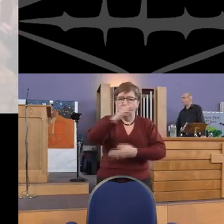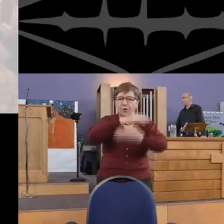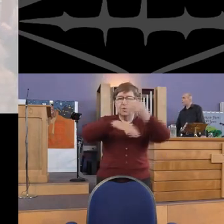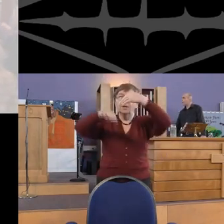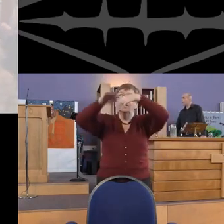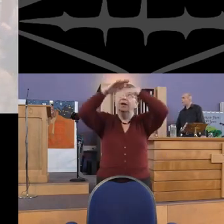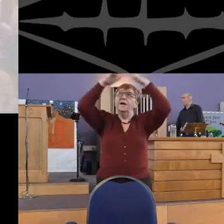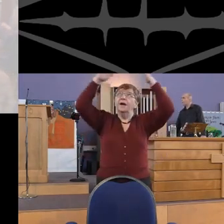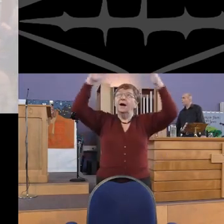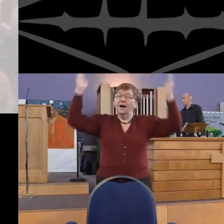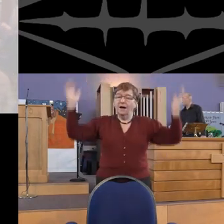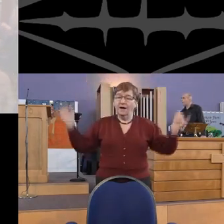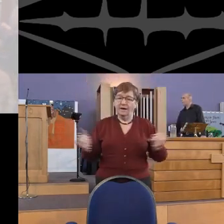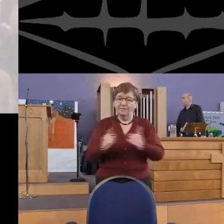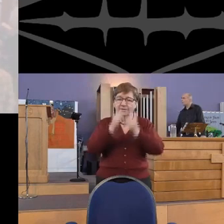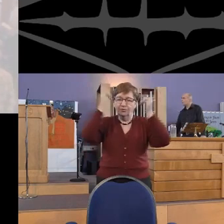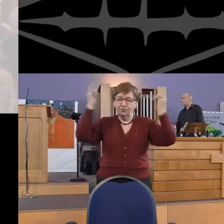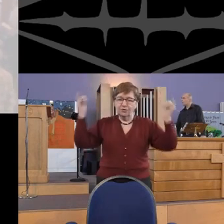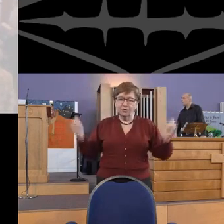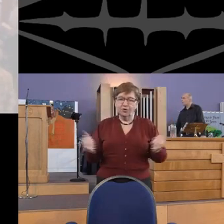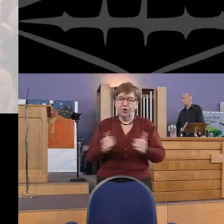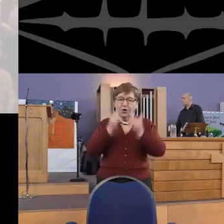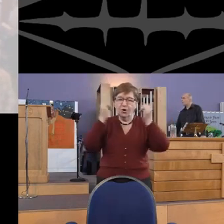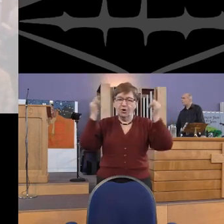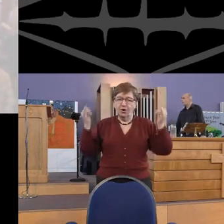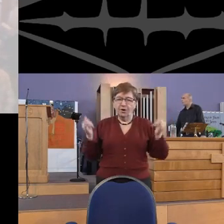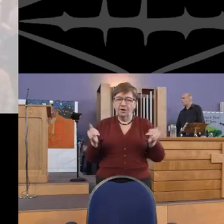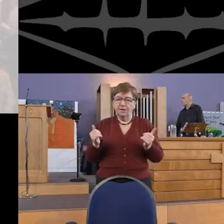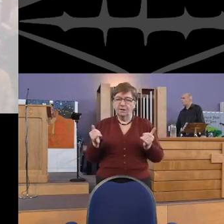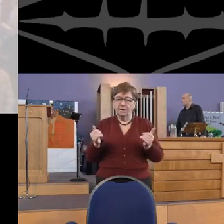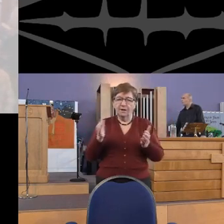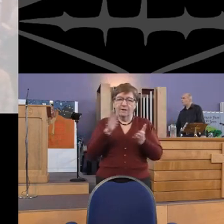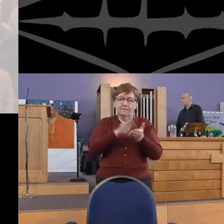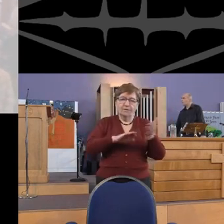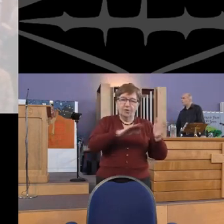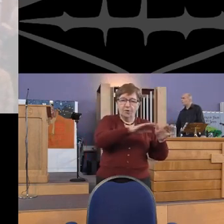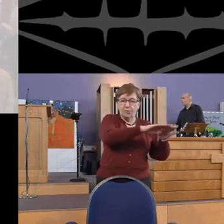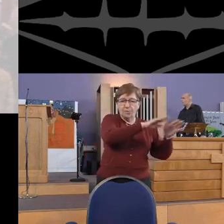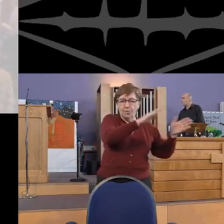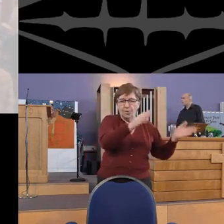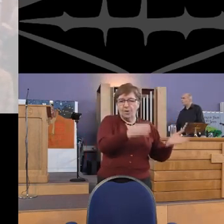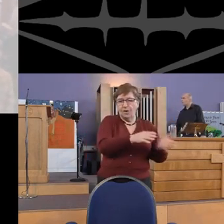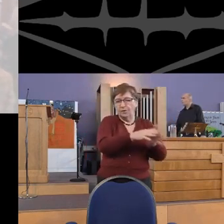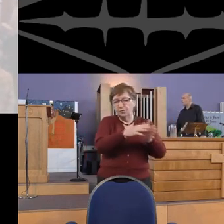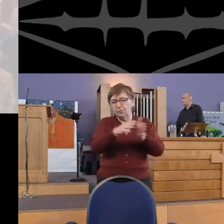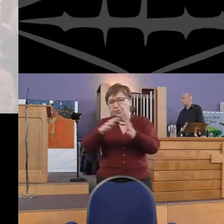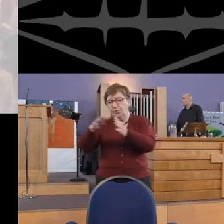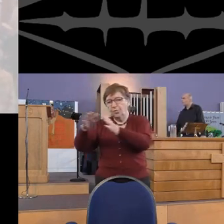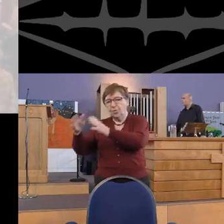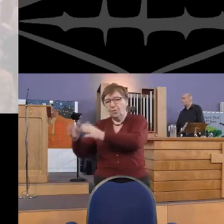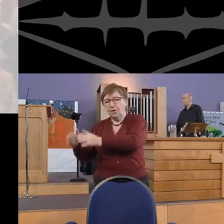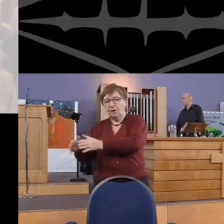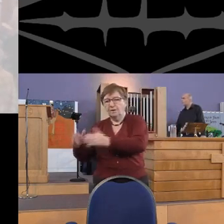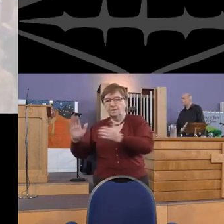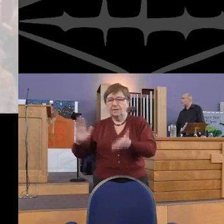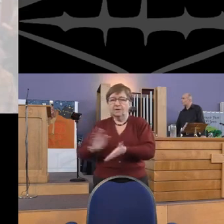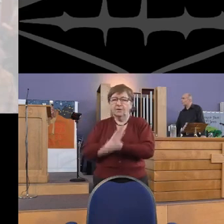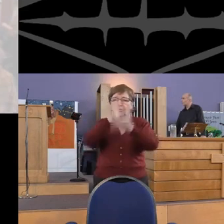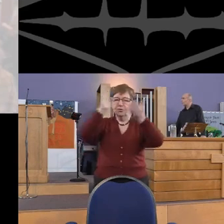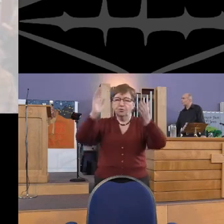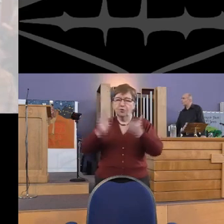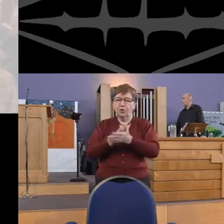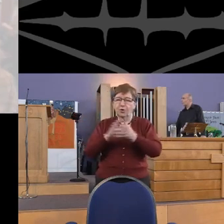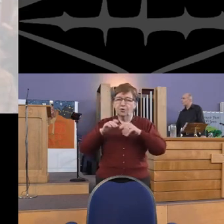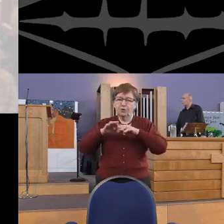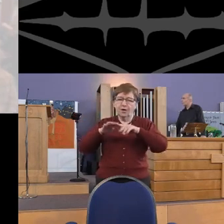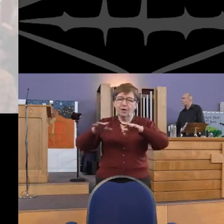and all ye have rejoiced. From world to world